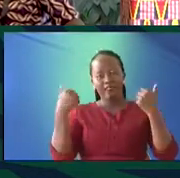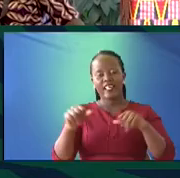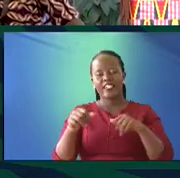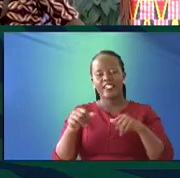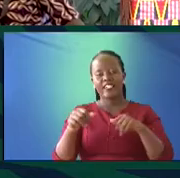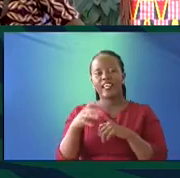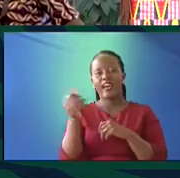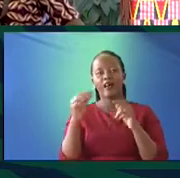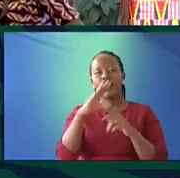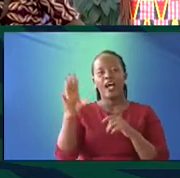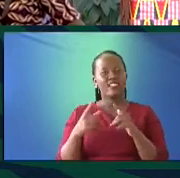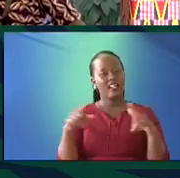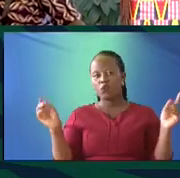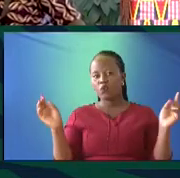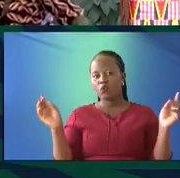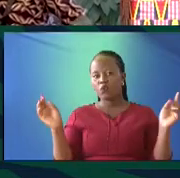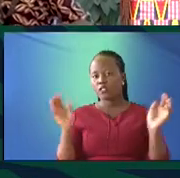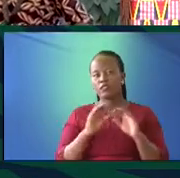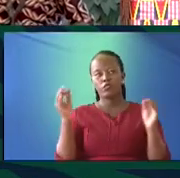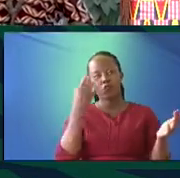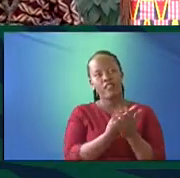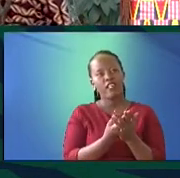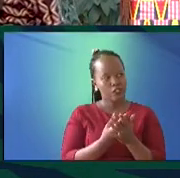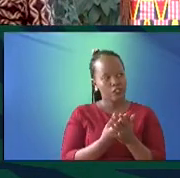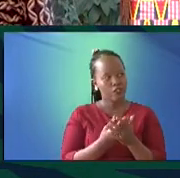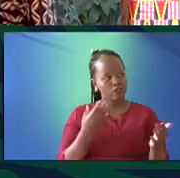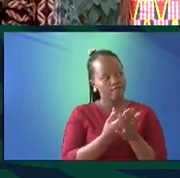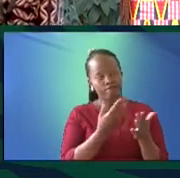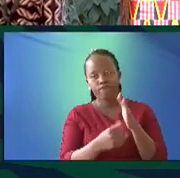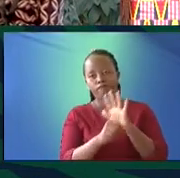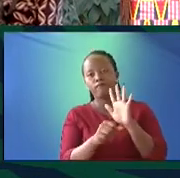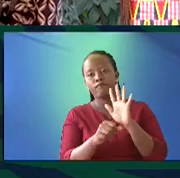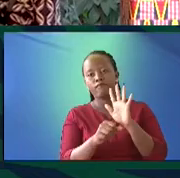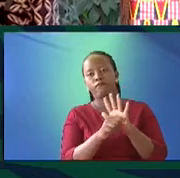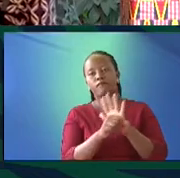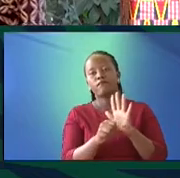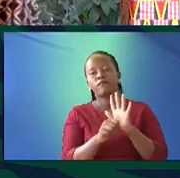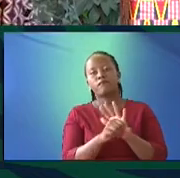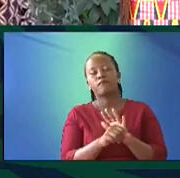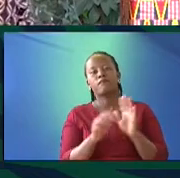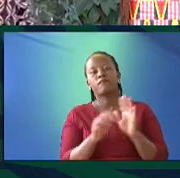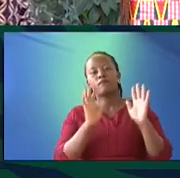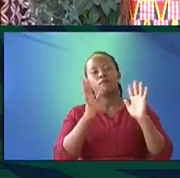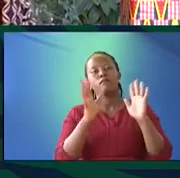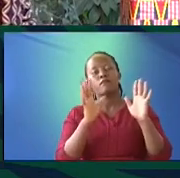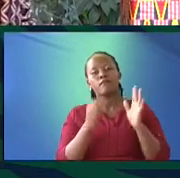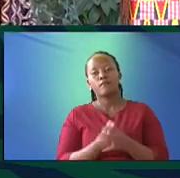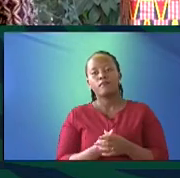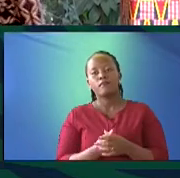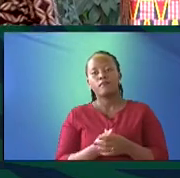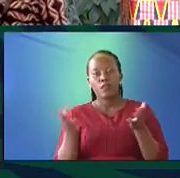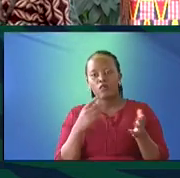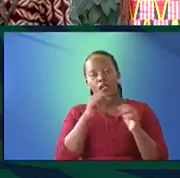other African language. That is a problem. Thank you. Chapsha, sana, sana, sana. Okay. And I just want to give a shout-out. We talked